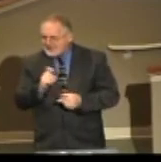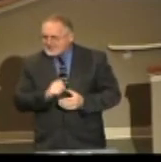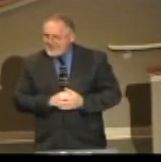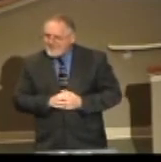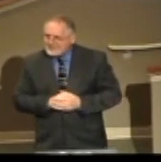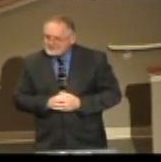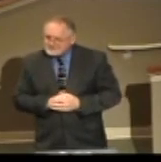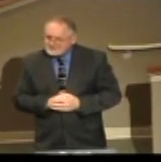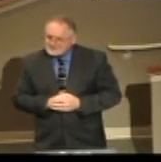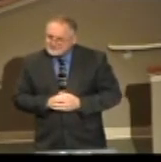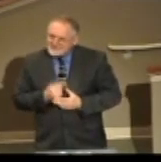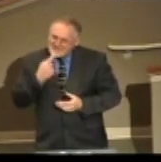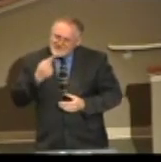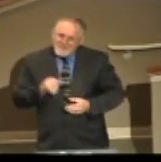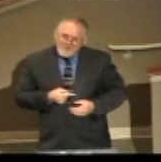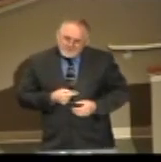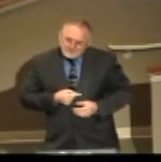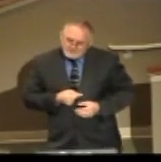He said, doc,